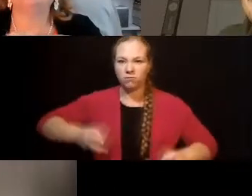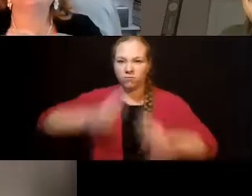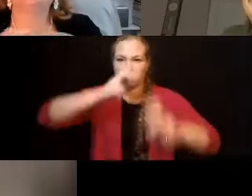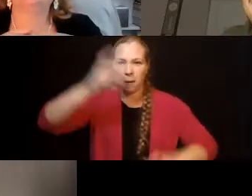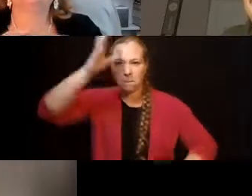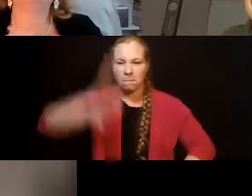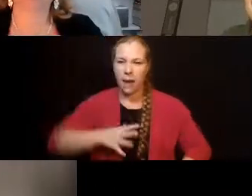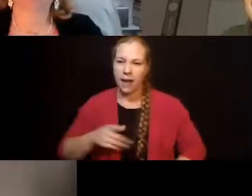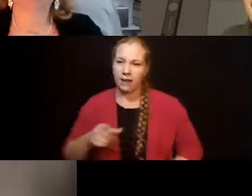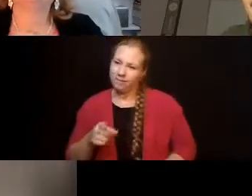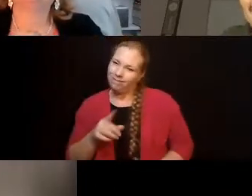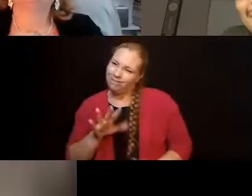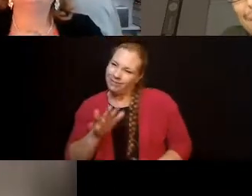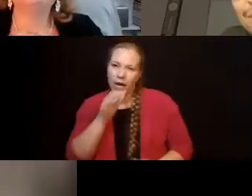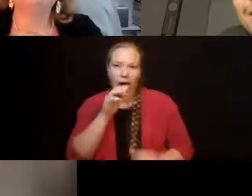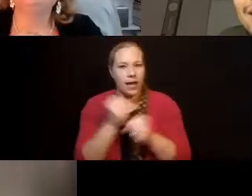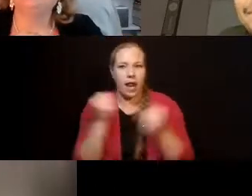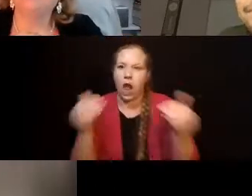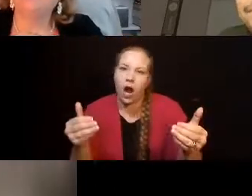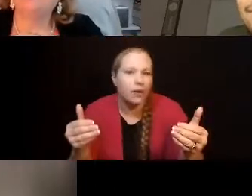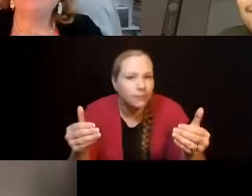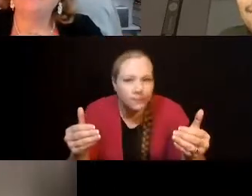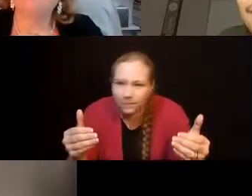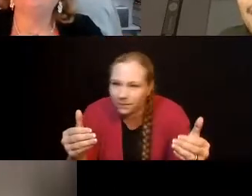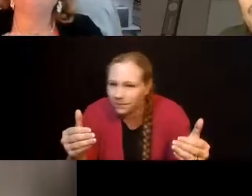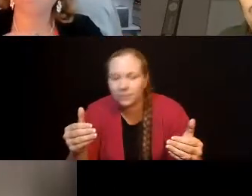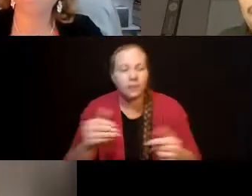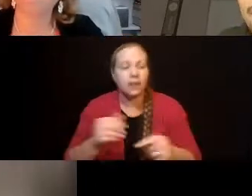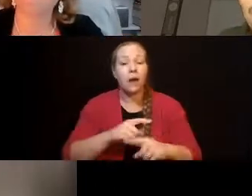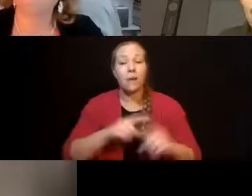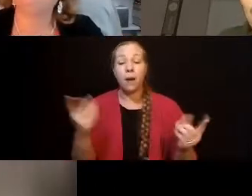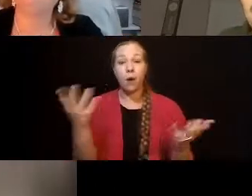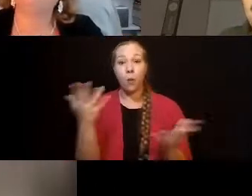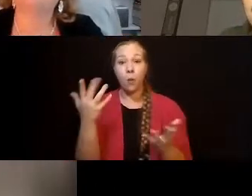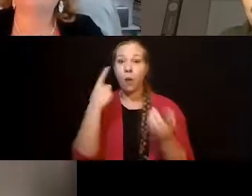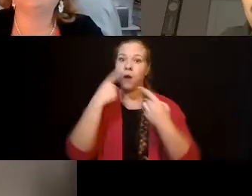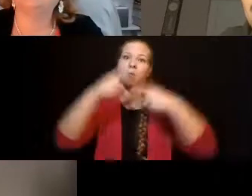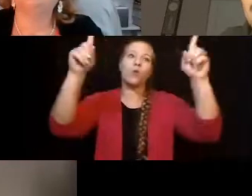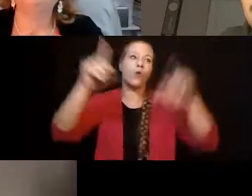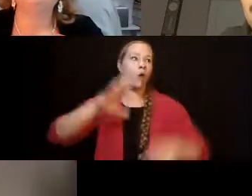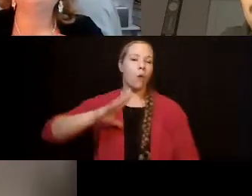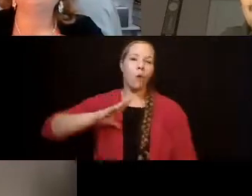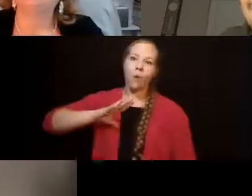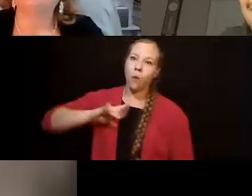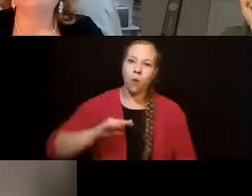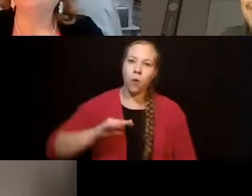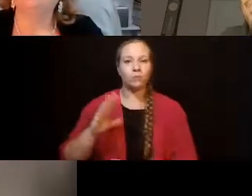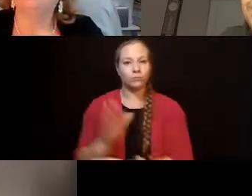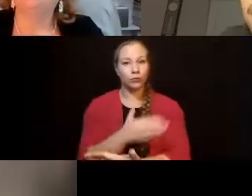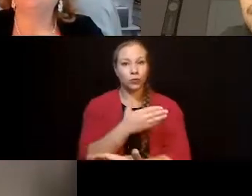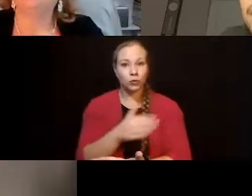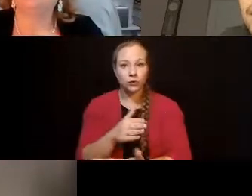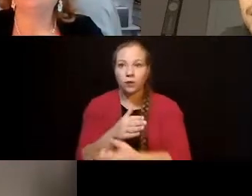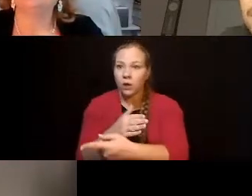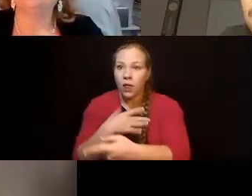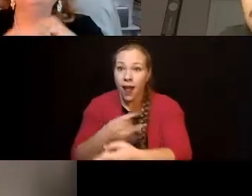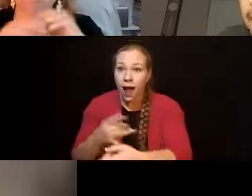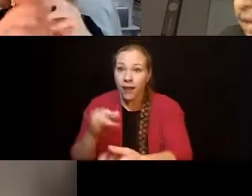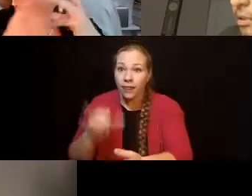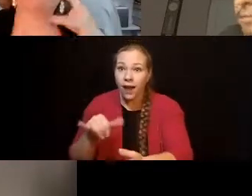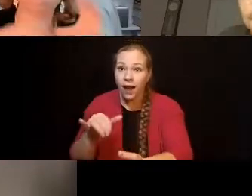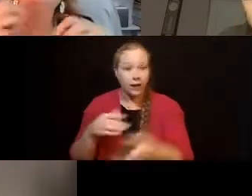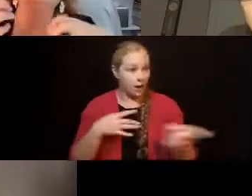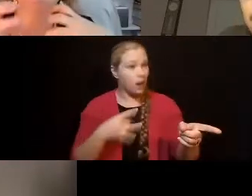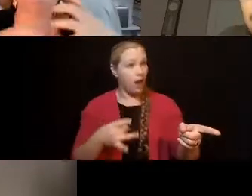likes. It's connecting with other people and feeling important. Those things work really well for Jesse.